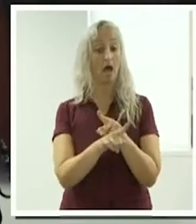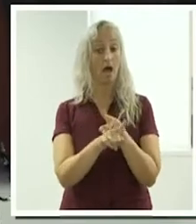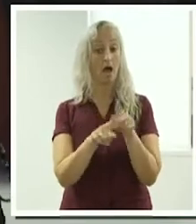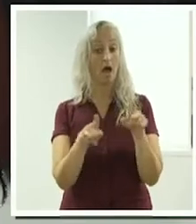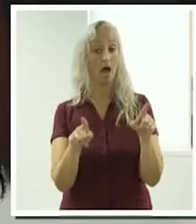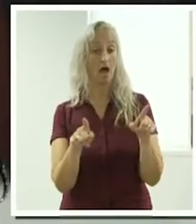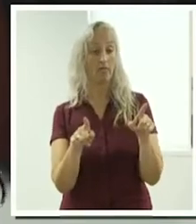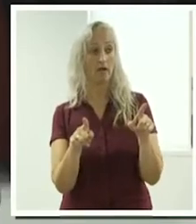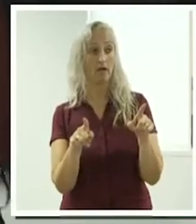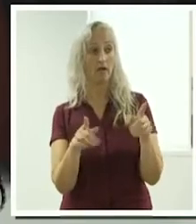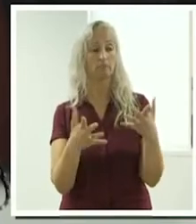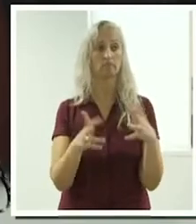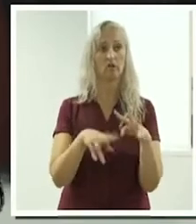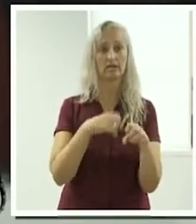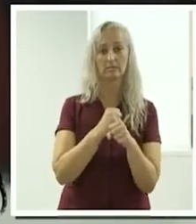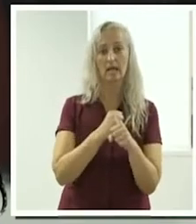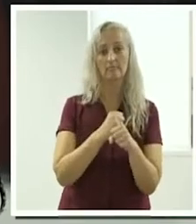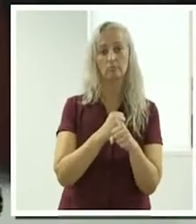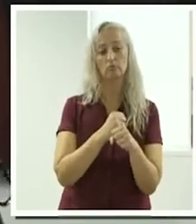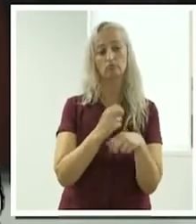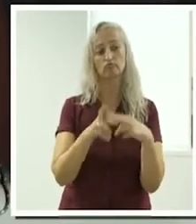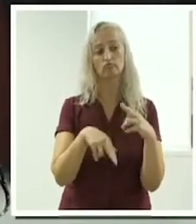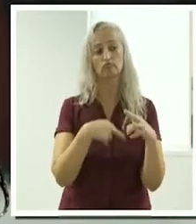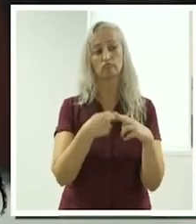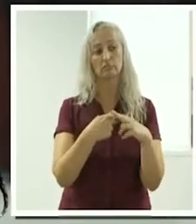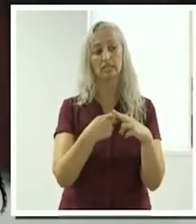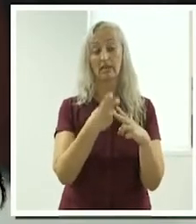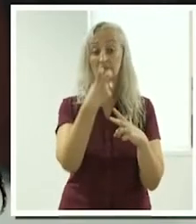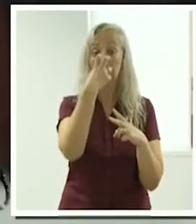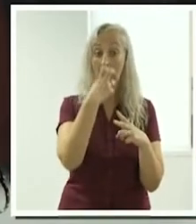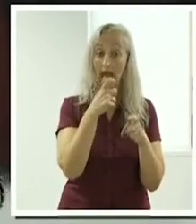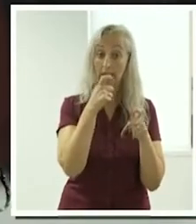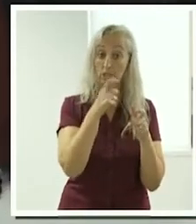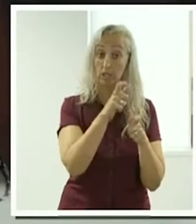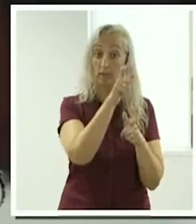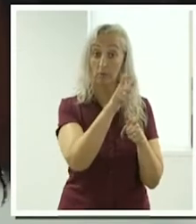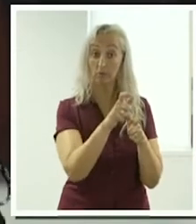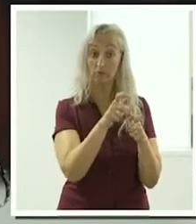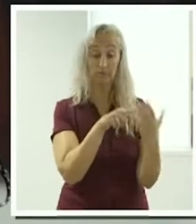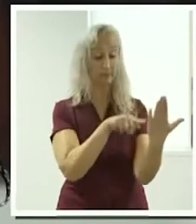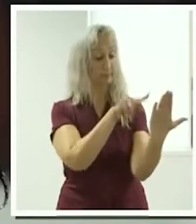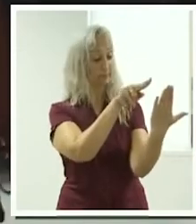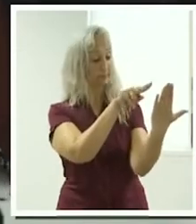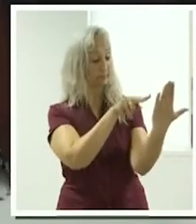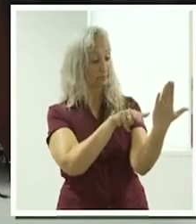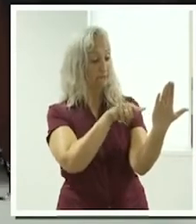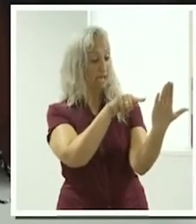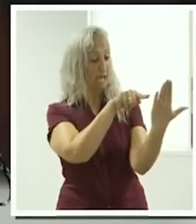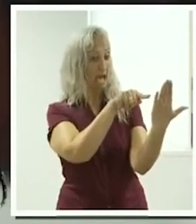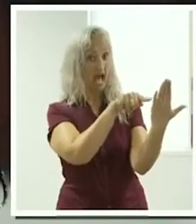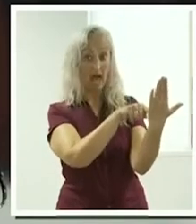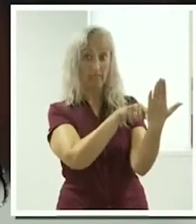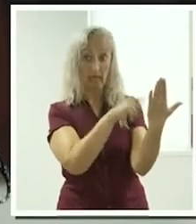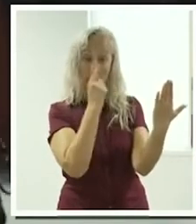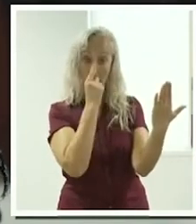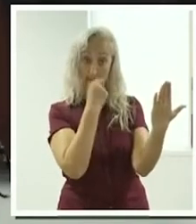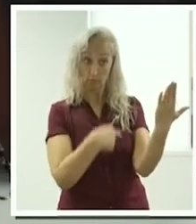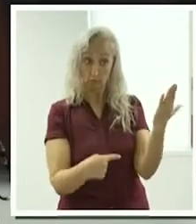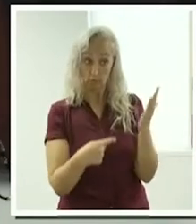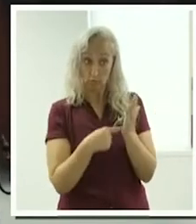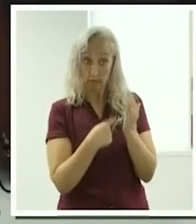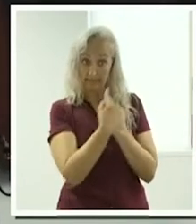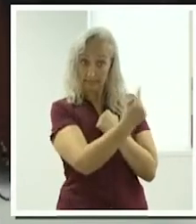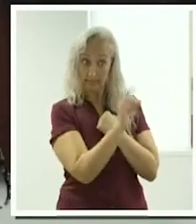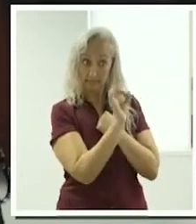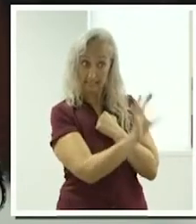If it's a disabled, an aged care person that I'm looking at, are they incontinent? Are they mobile?